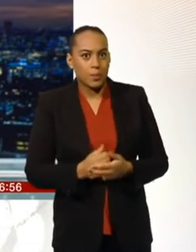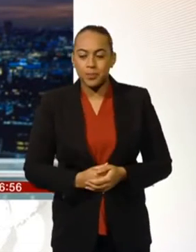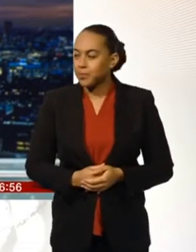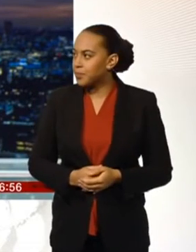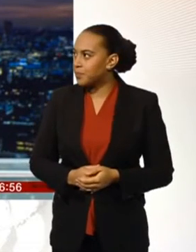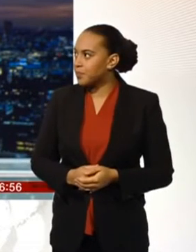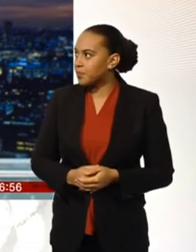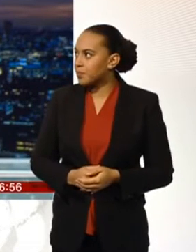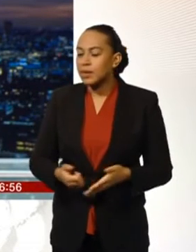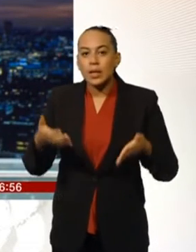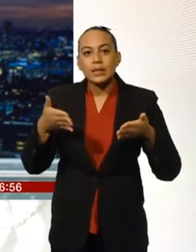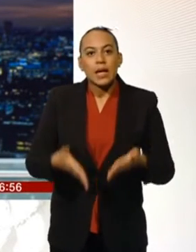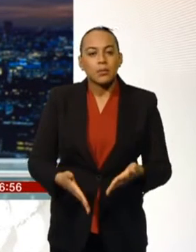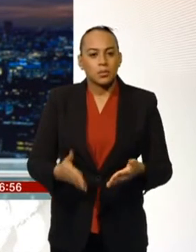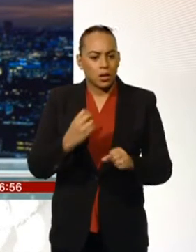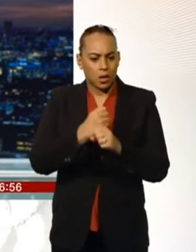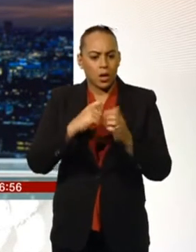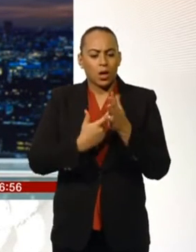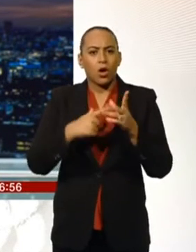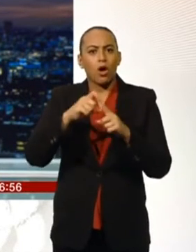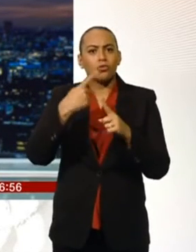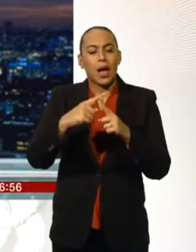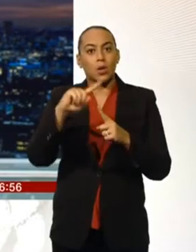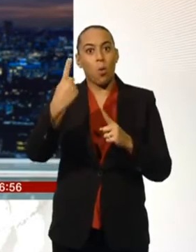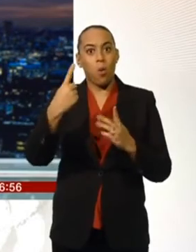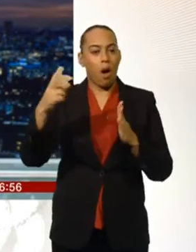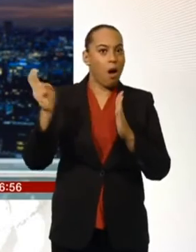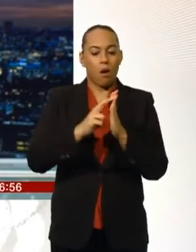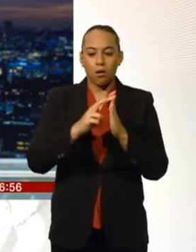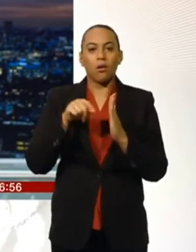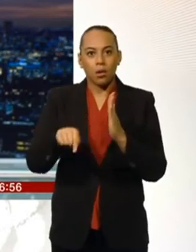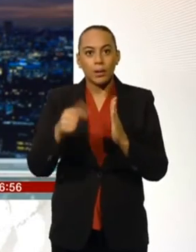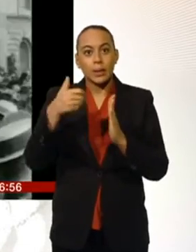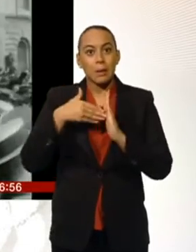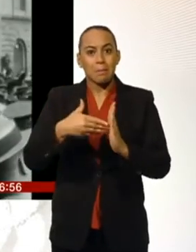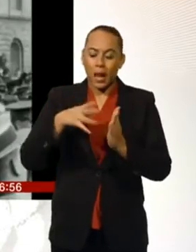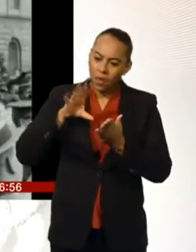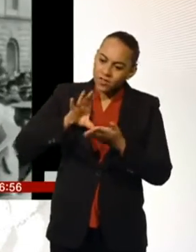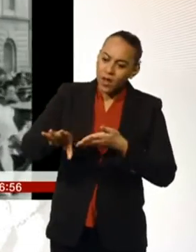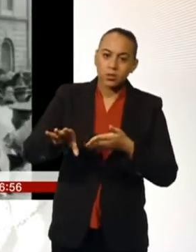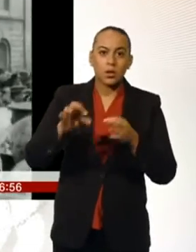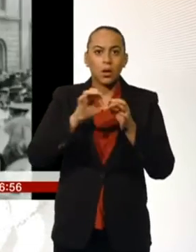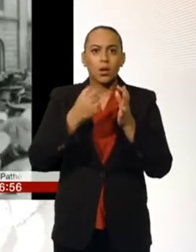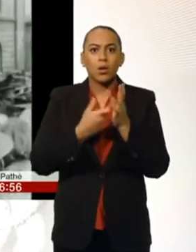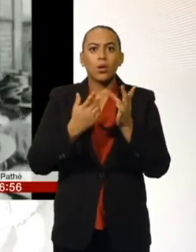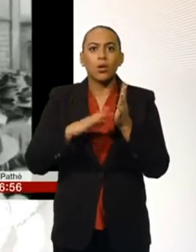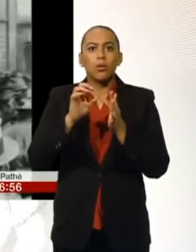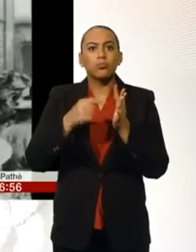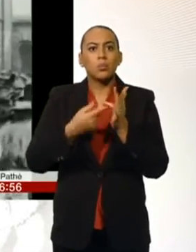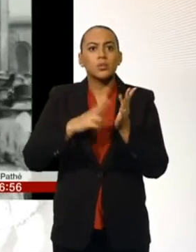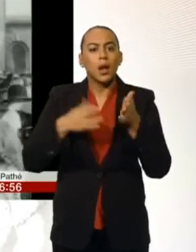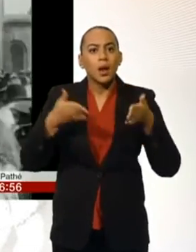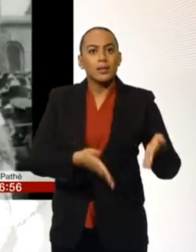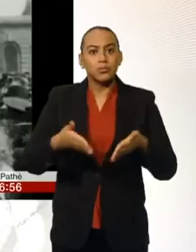cemetery in the capital is to receive more than £6 million of funding to secure its future. Brompton Cemetery is one of the oldest in London.